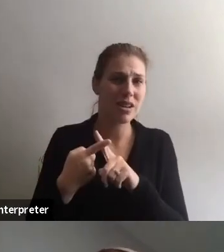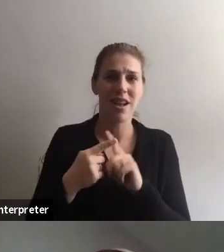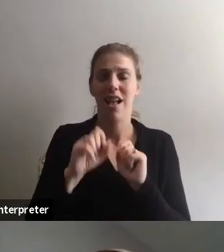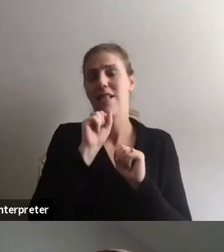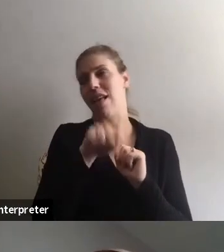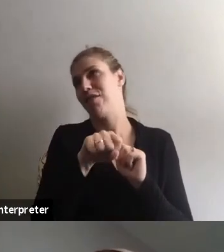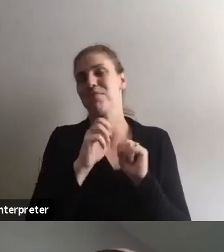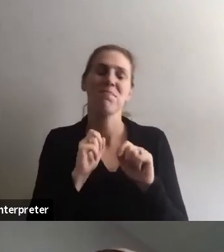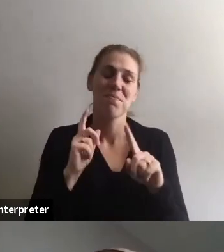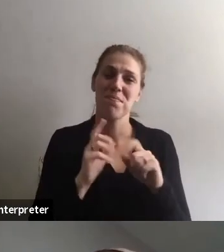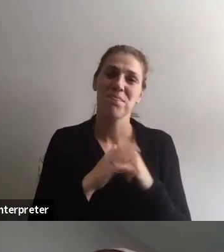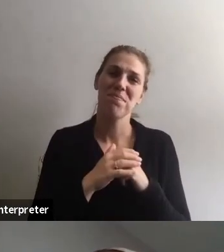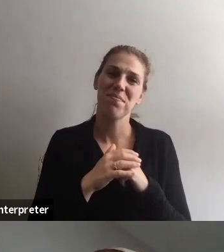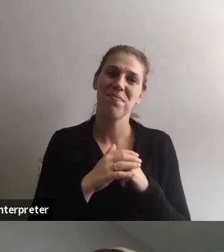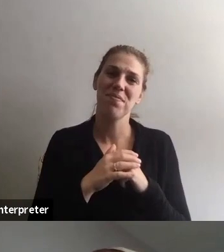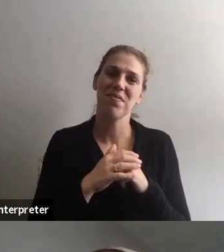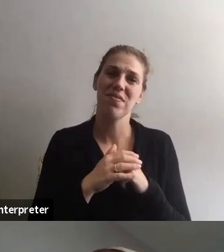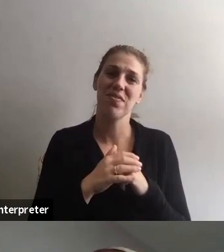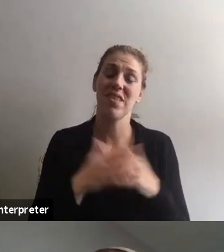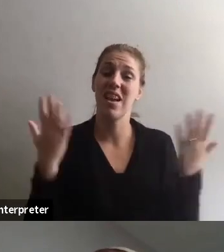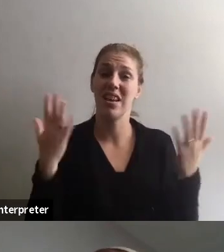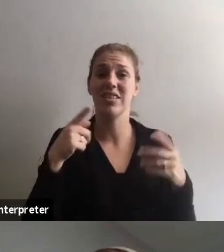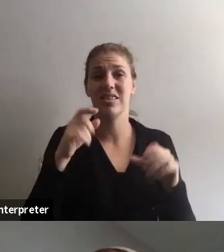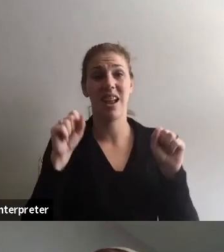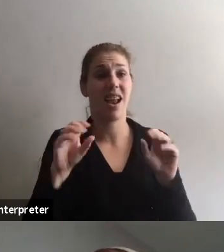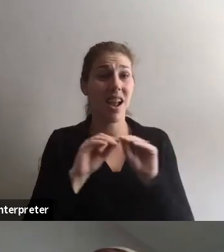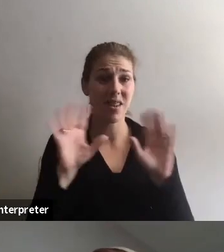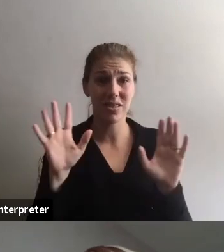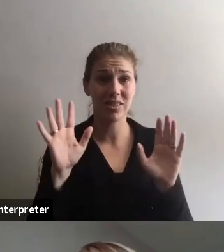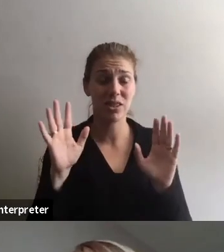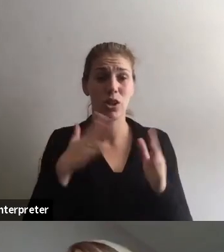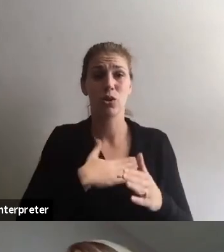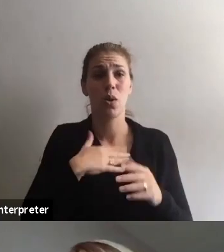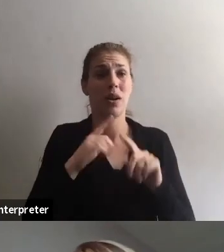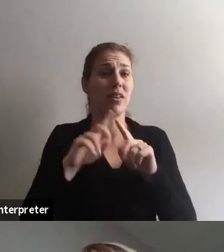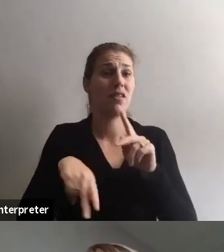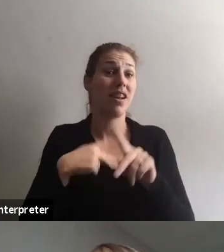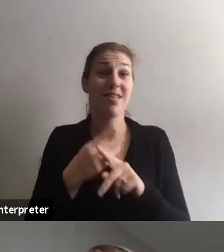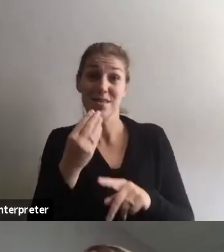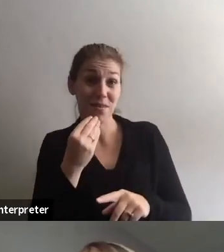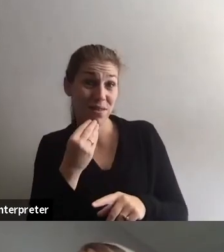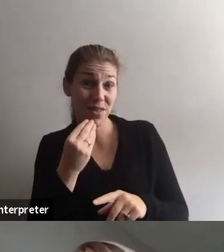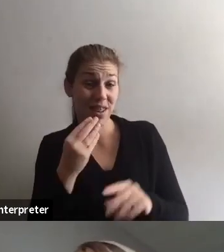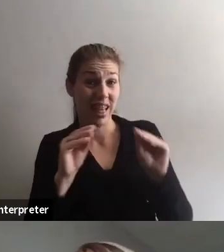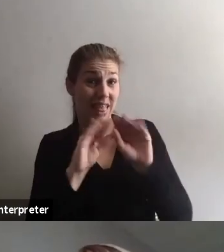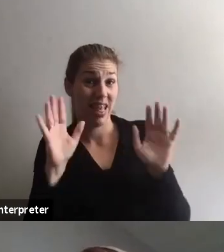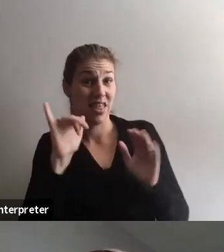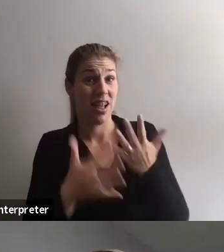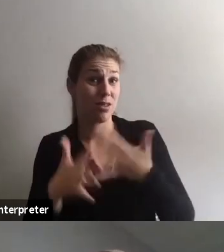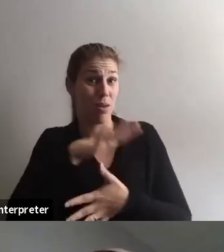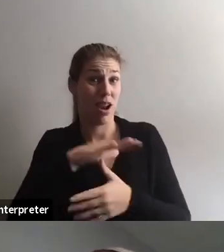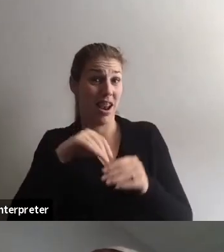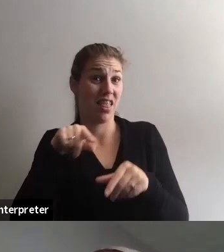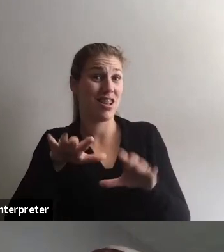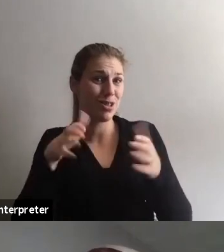you to death. Um, and you can obviously enjoy some different foods. Clearly that's a priority in this